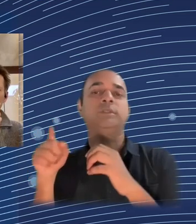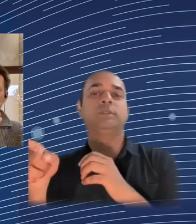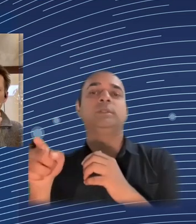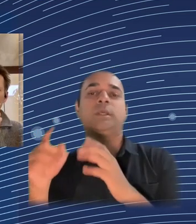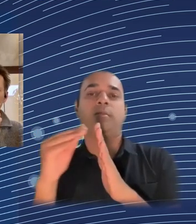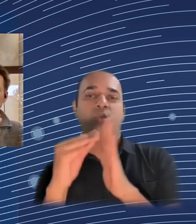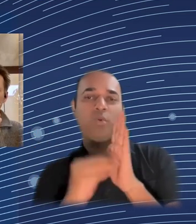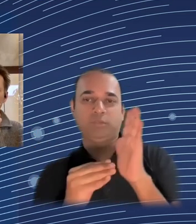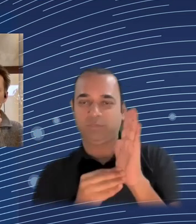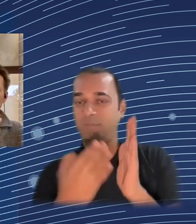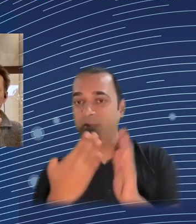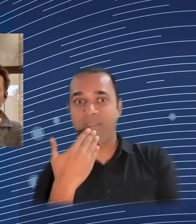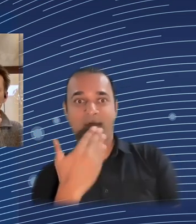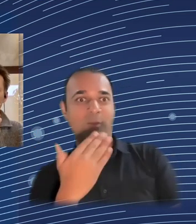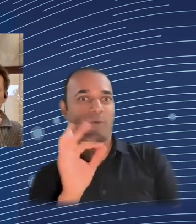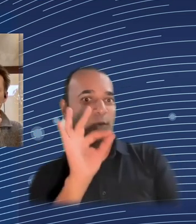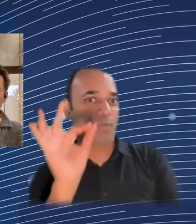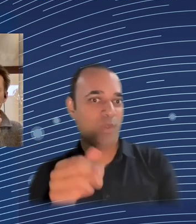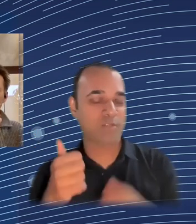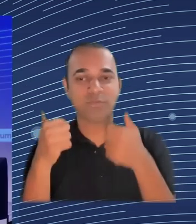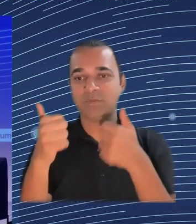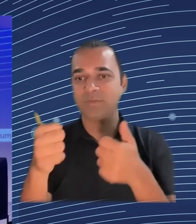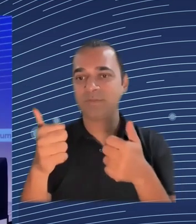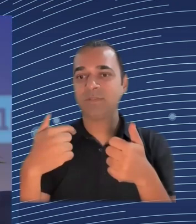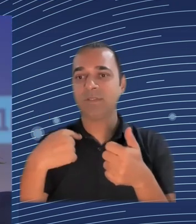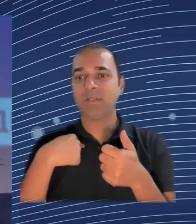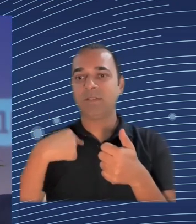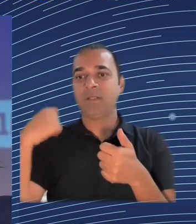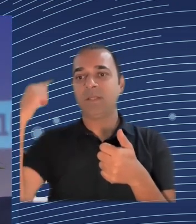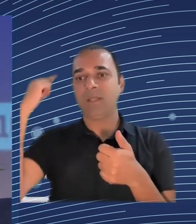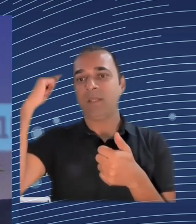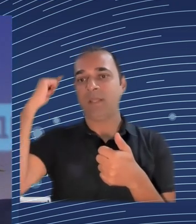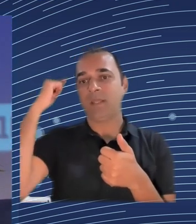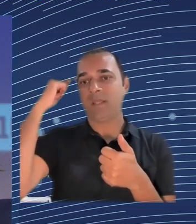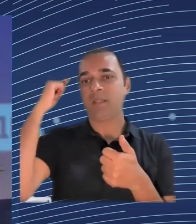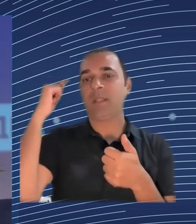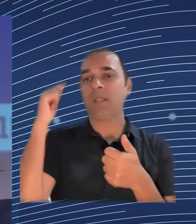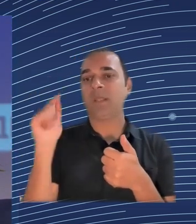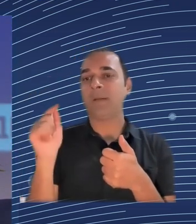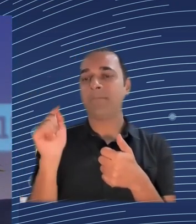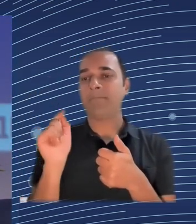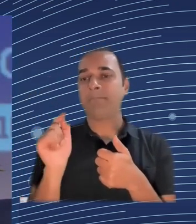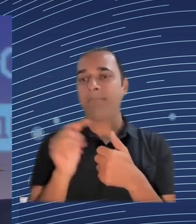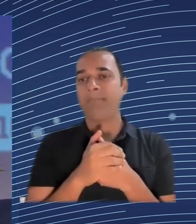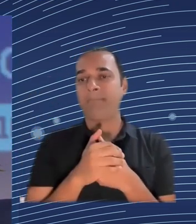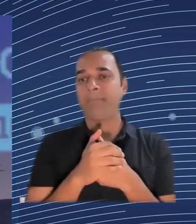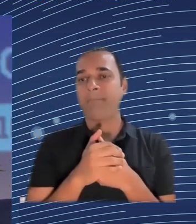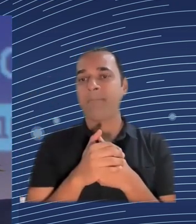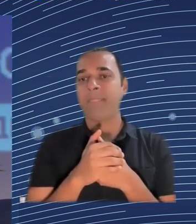Actually, there's a set of indicators. Some of them are quantitative